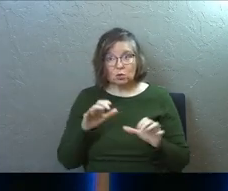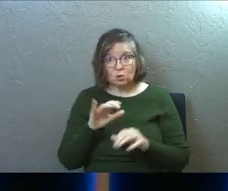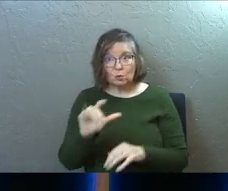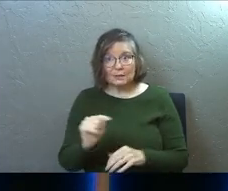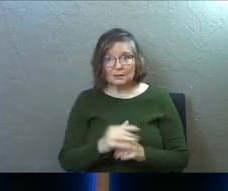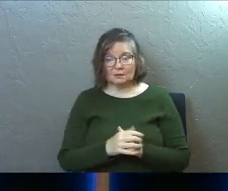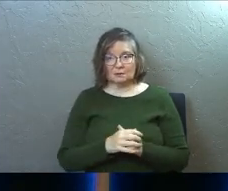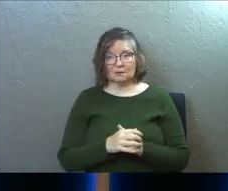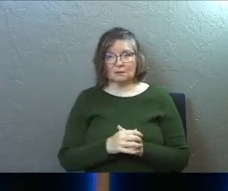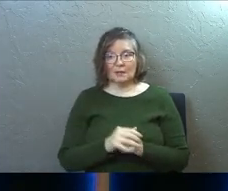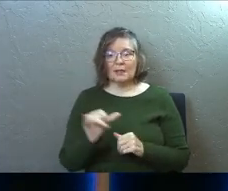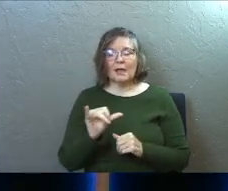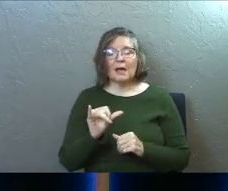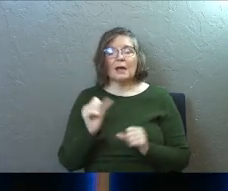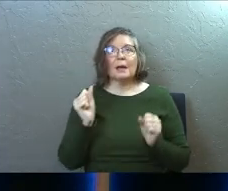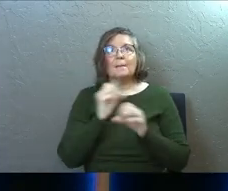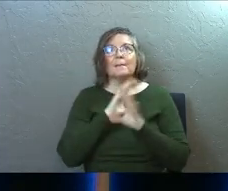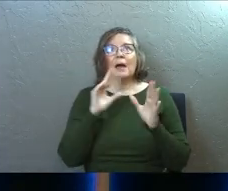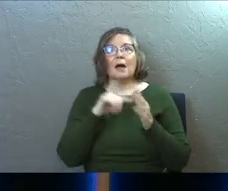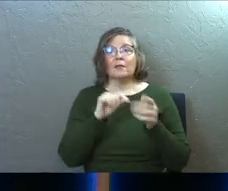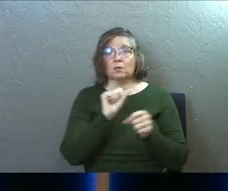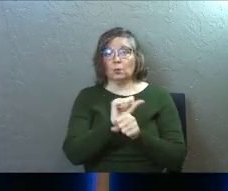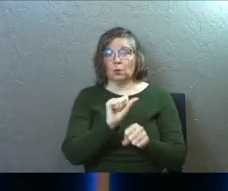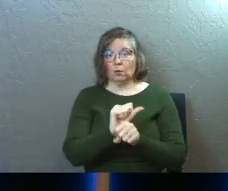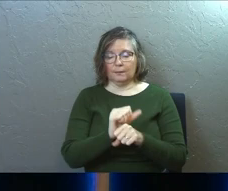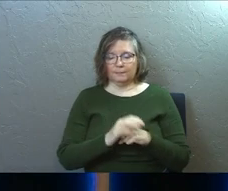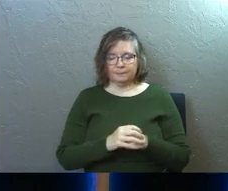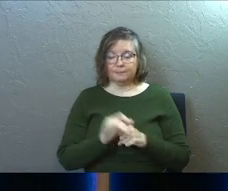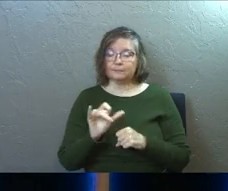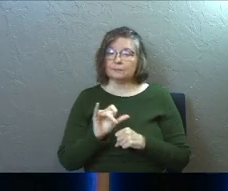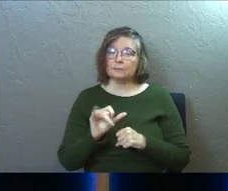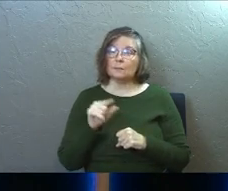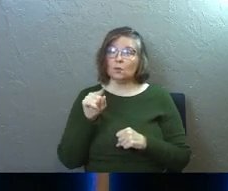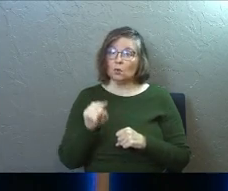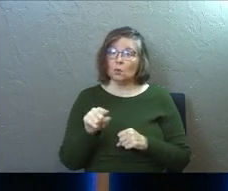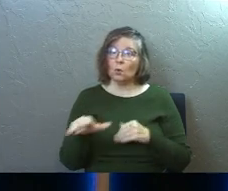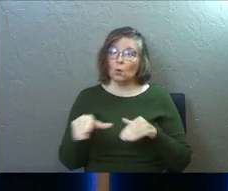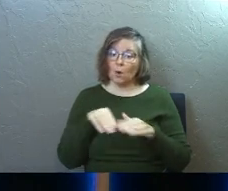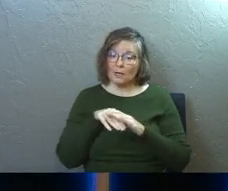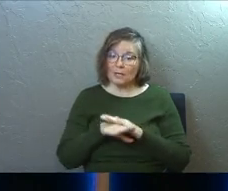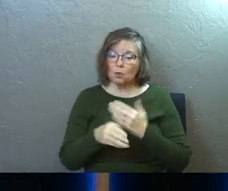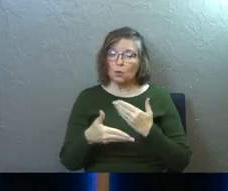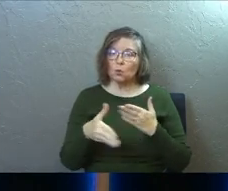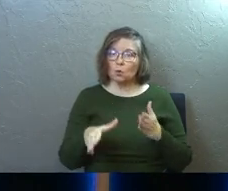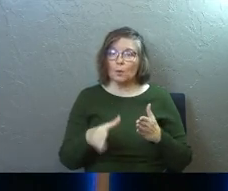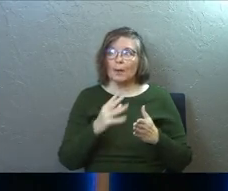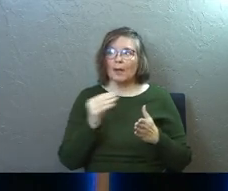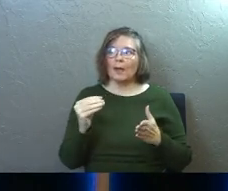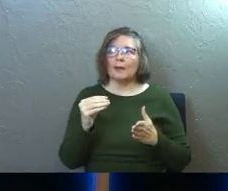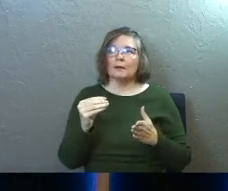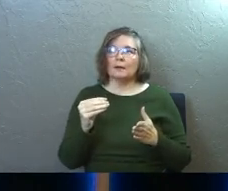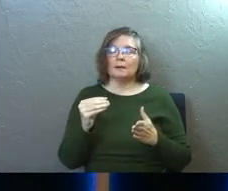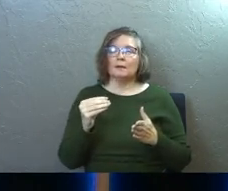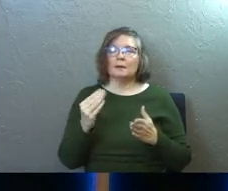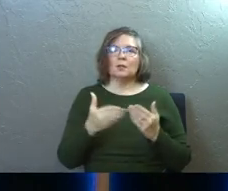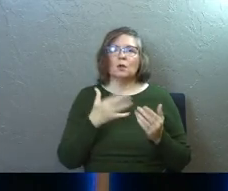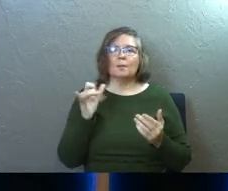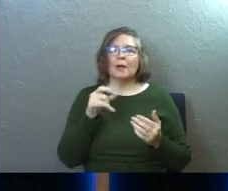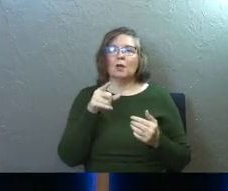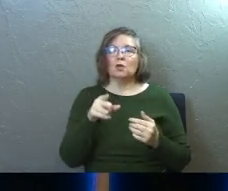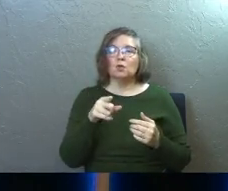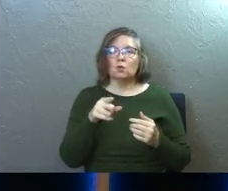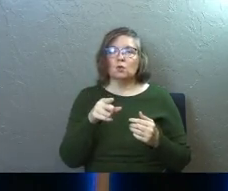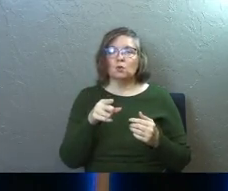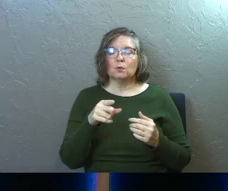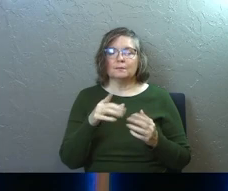to do it. Like imagine how this would work. Like you would walk into the room and it's almost like you